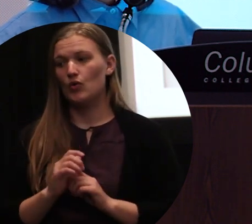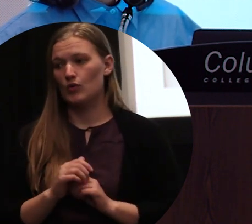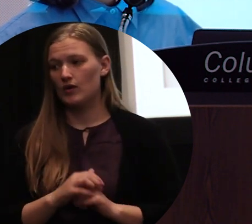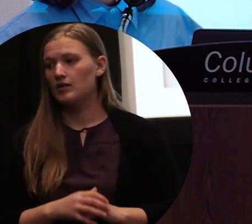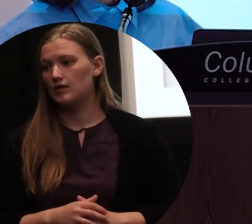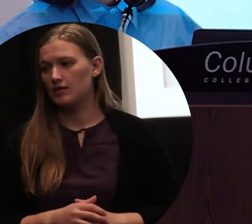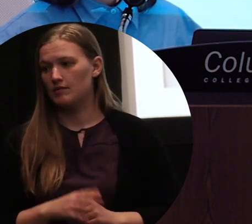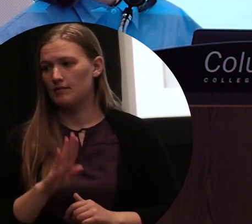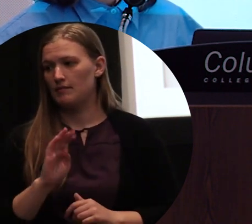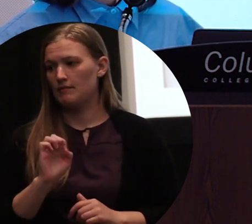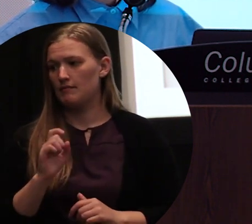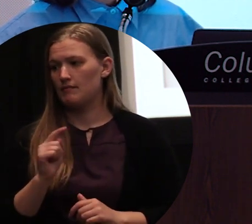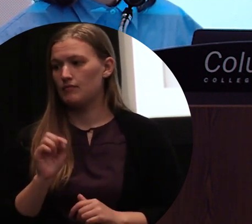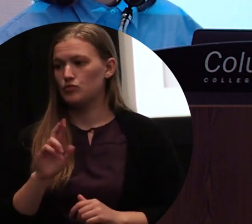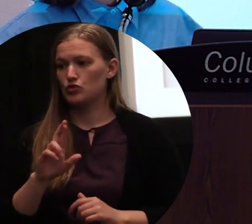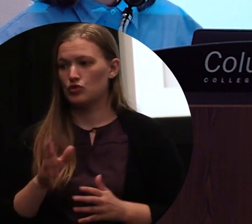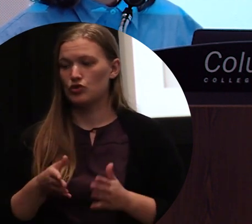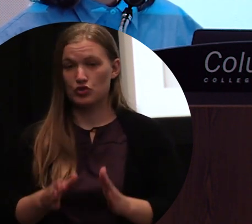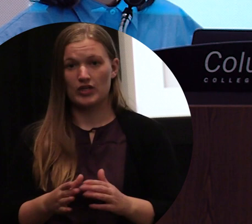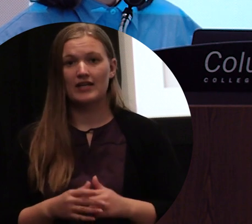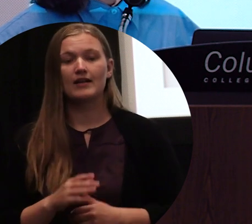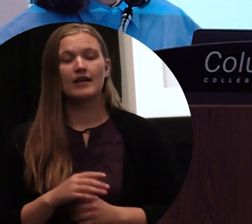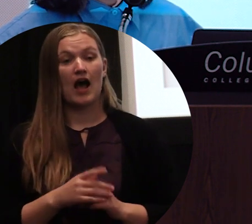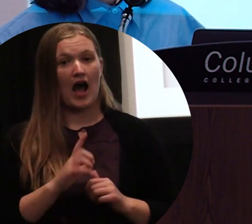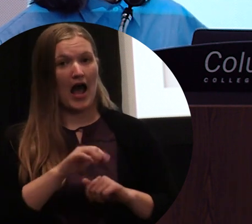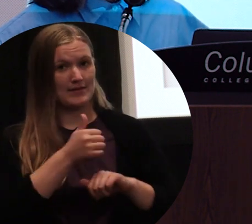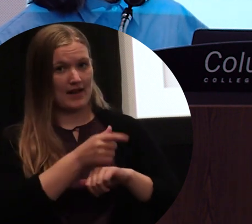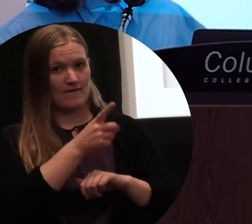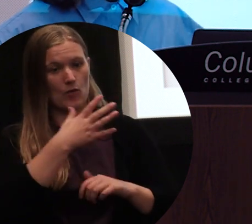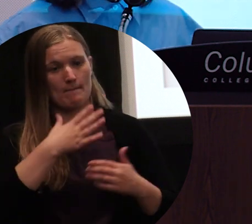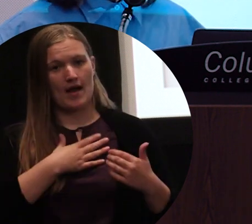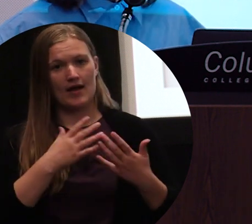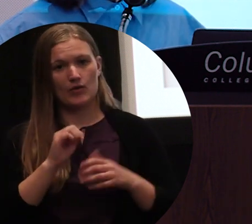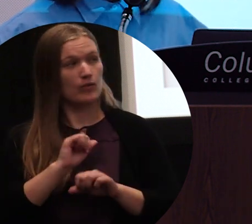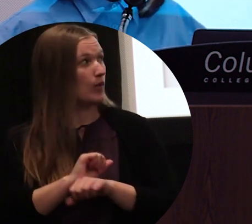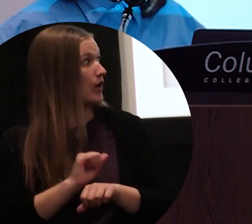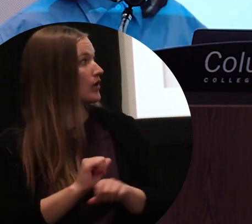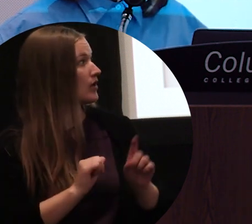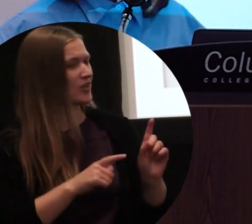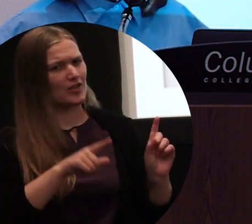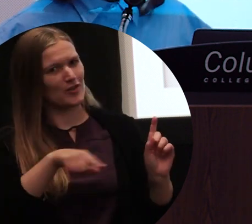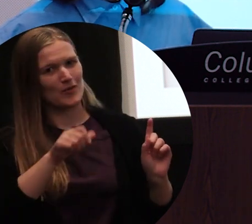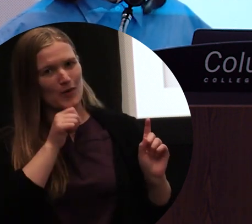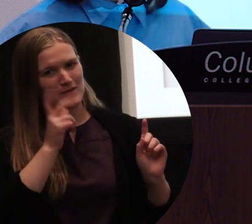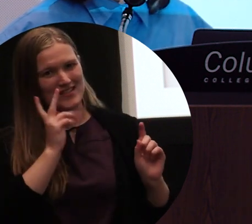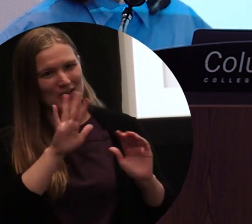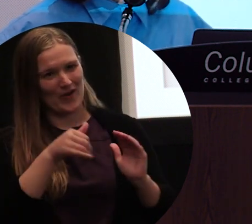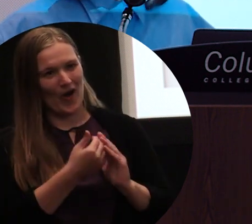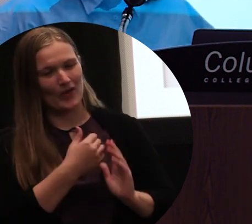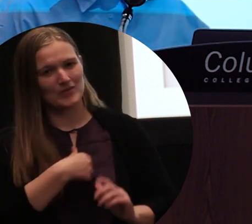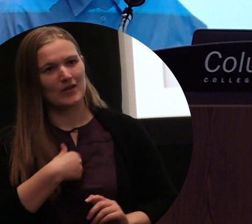am recreating a version of this for my piece, which you won't get to see it all because